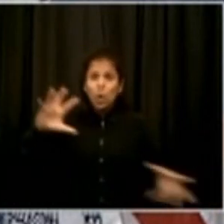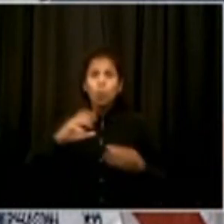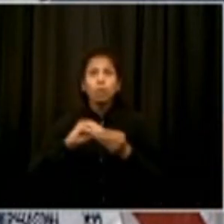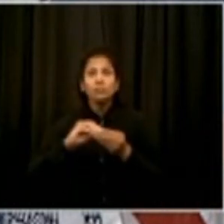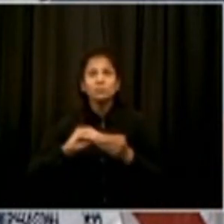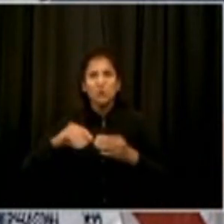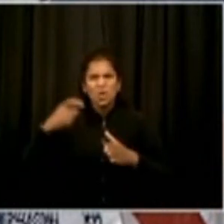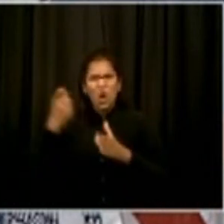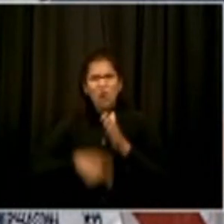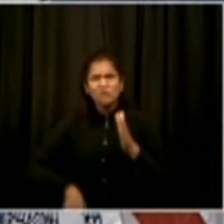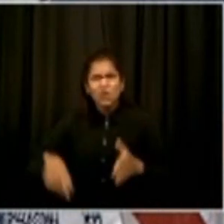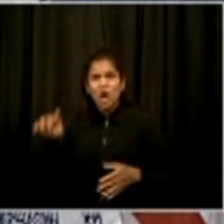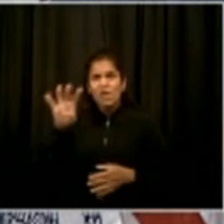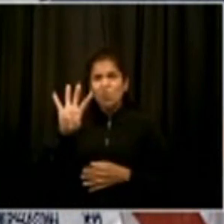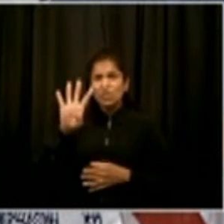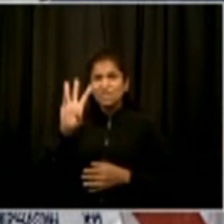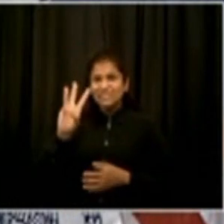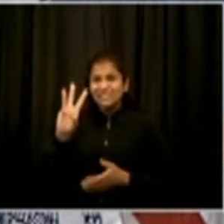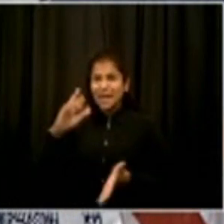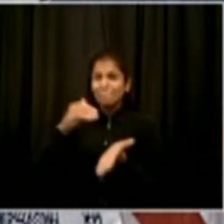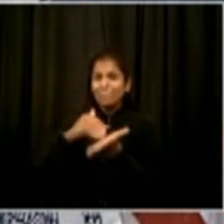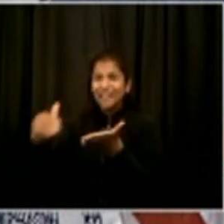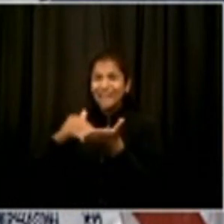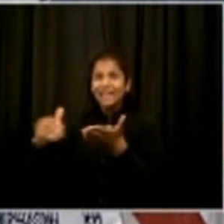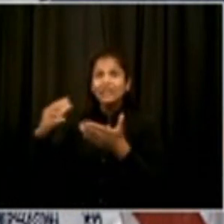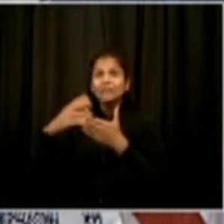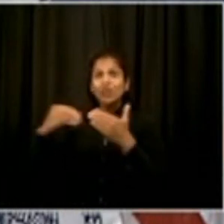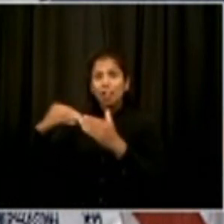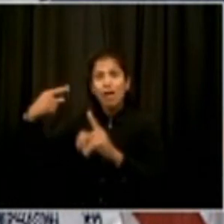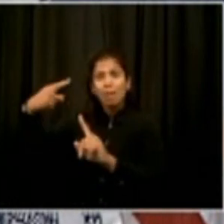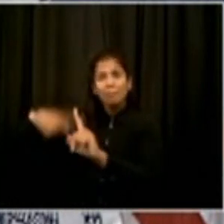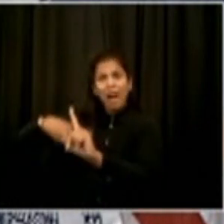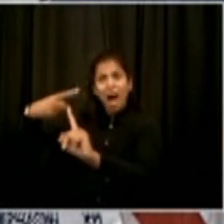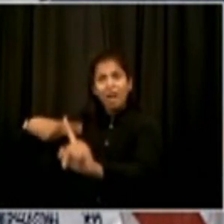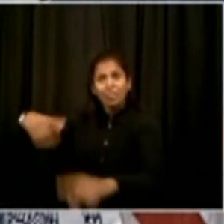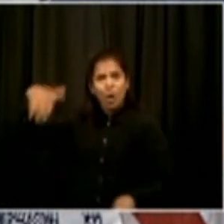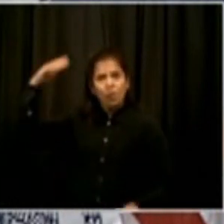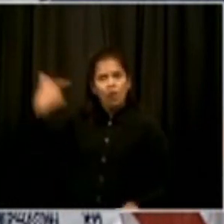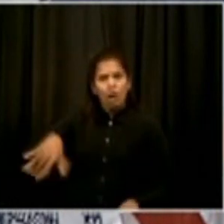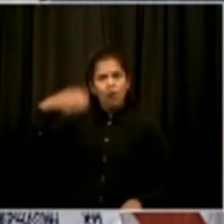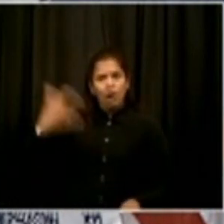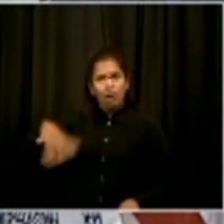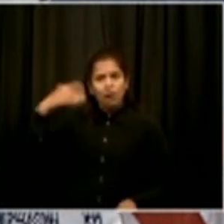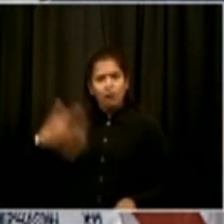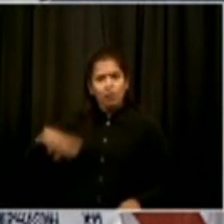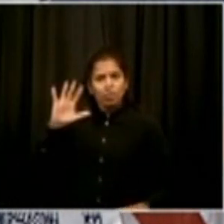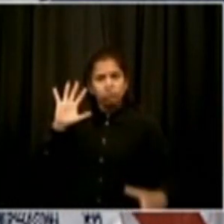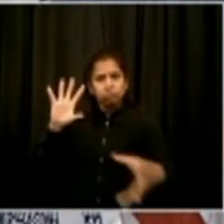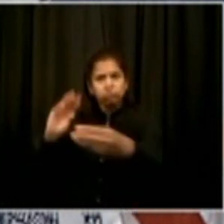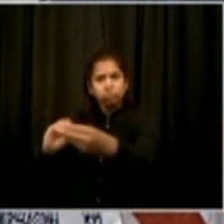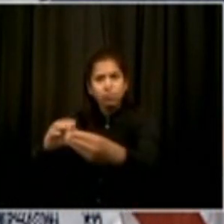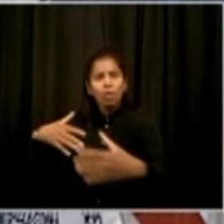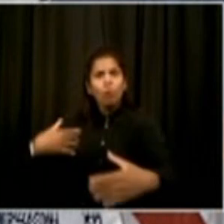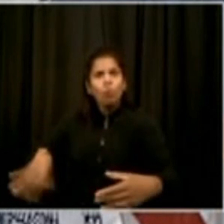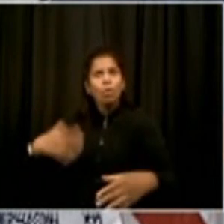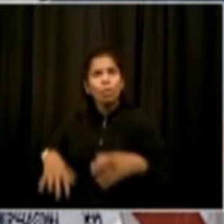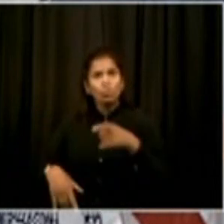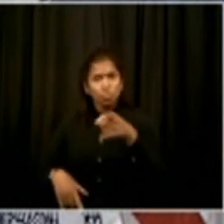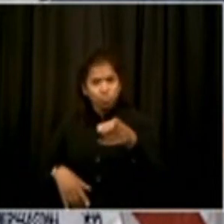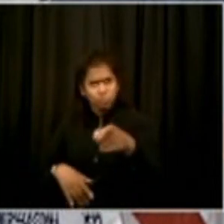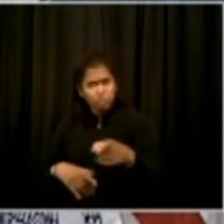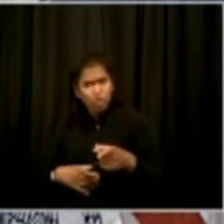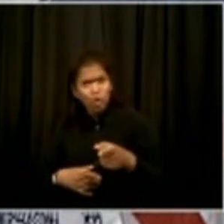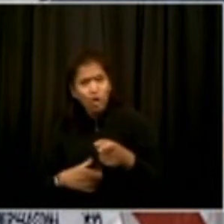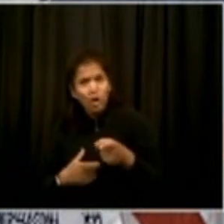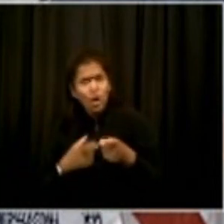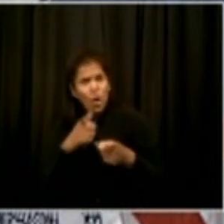solution. So officials in your administration have talked about converting hotels for permanent residential use, either relaxing SRO law